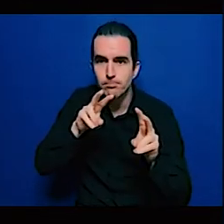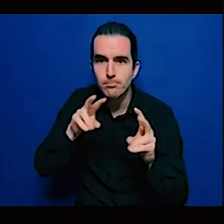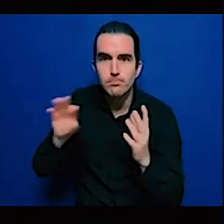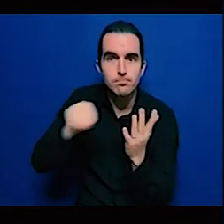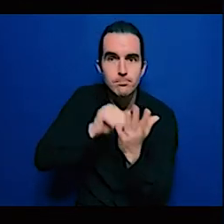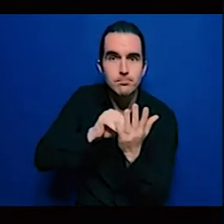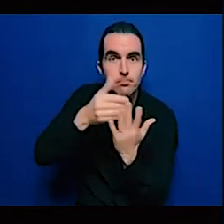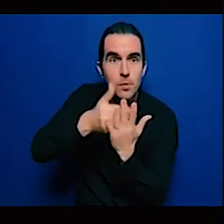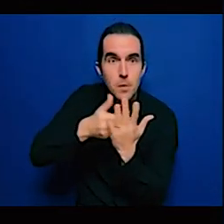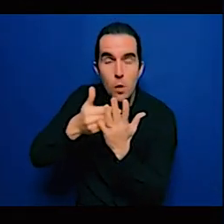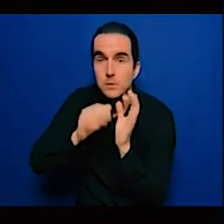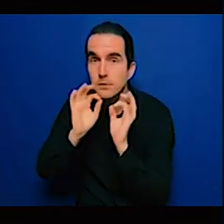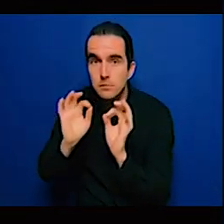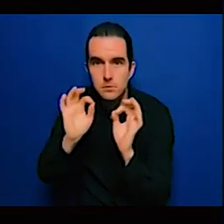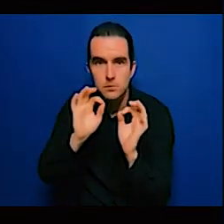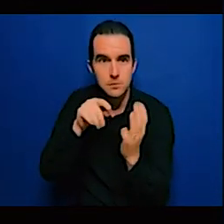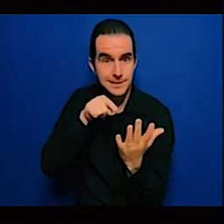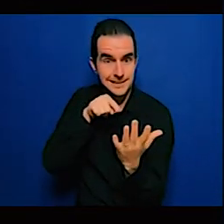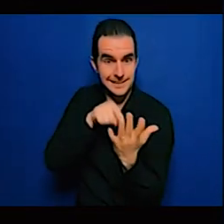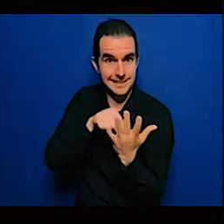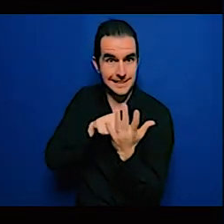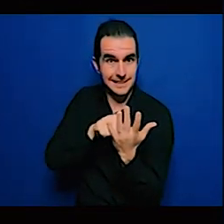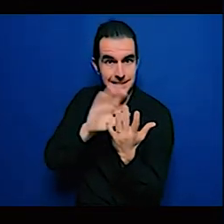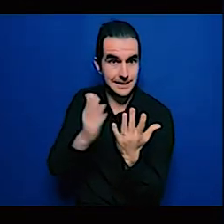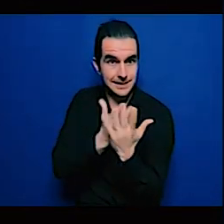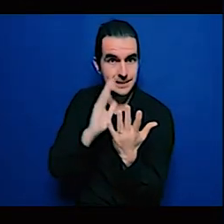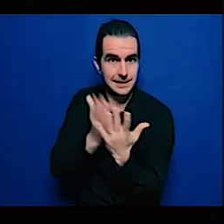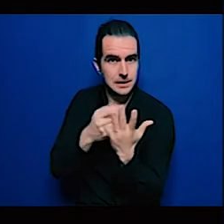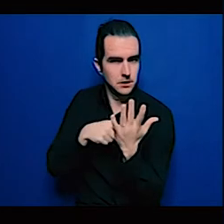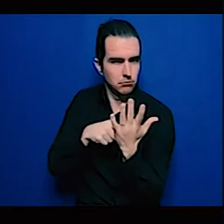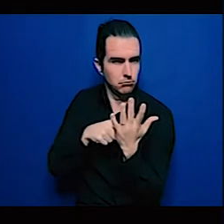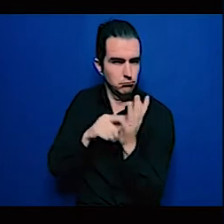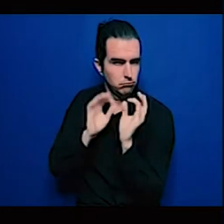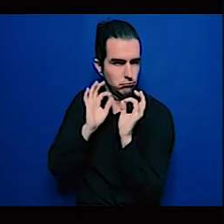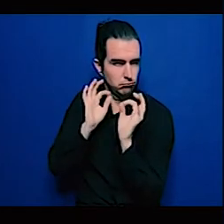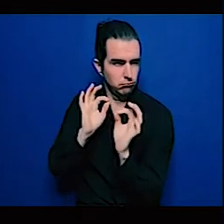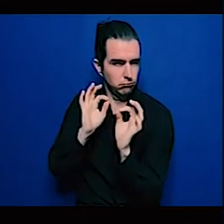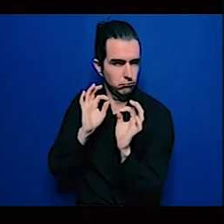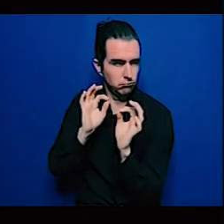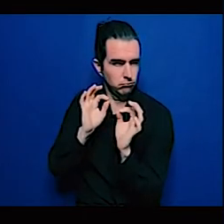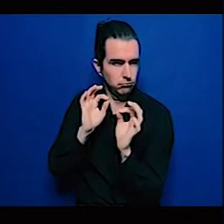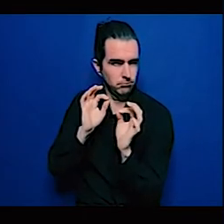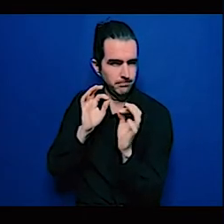and the fact that many agreements that are signed by governments